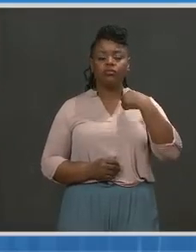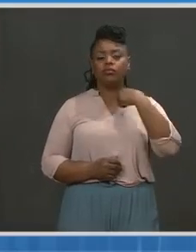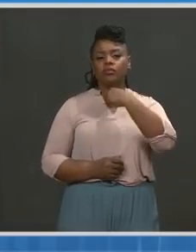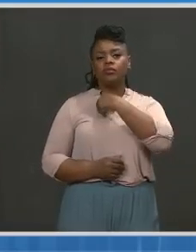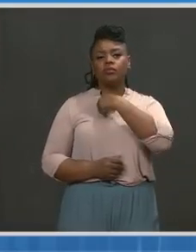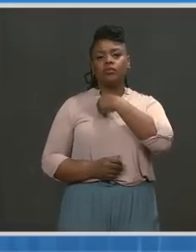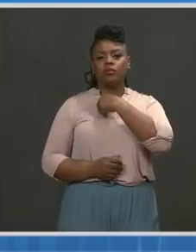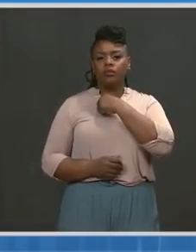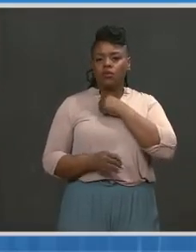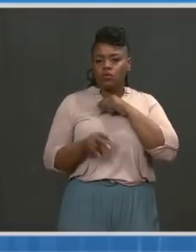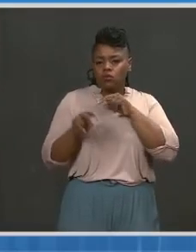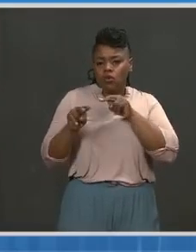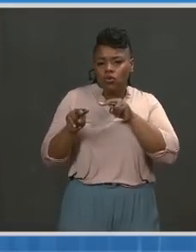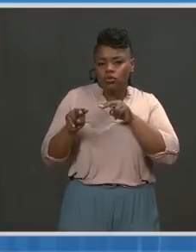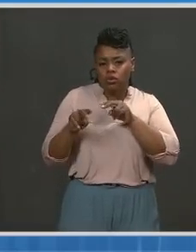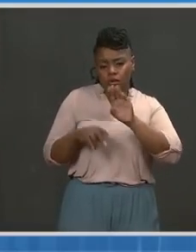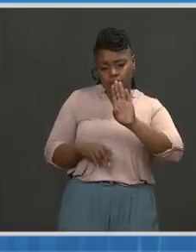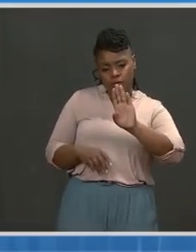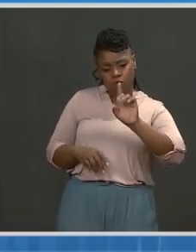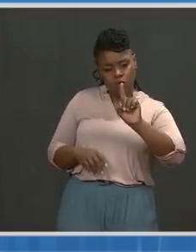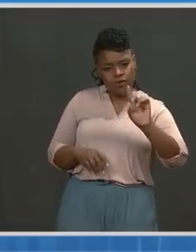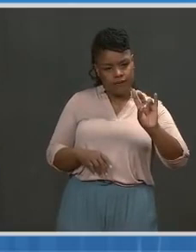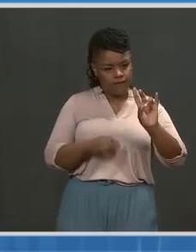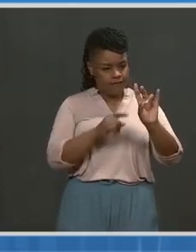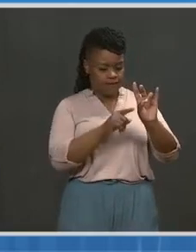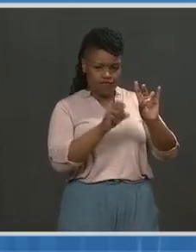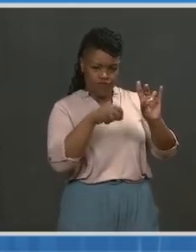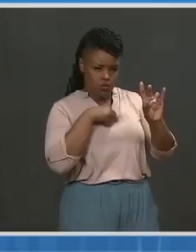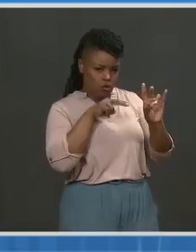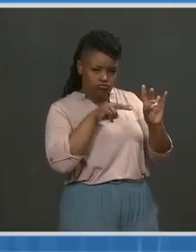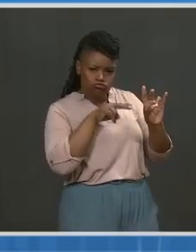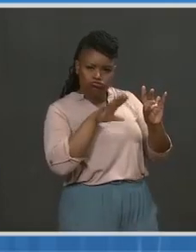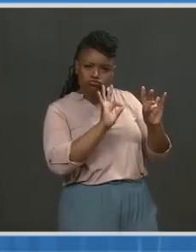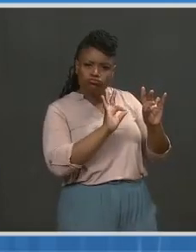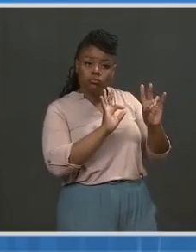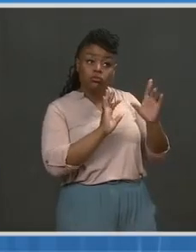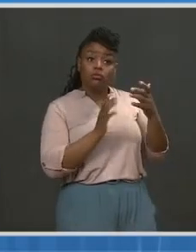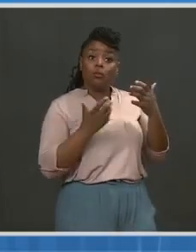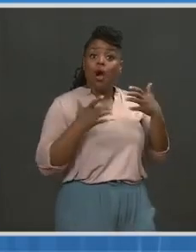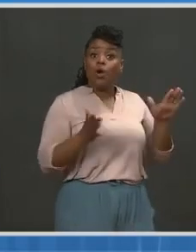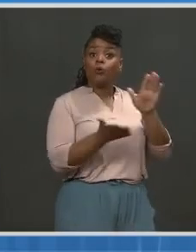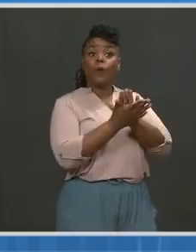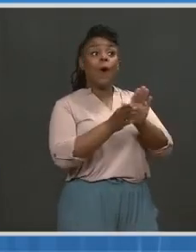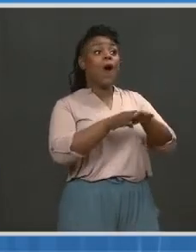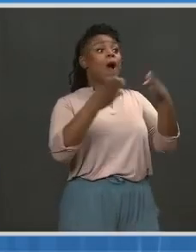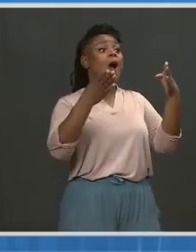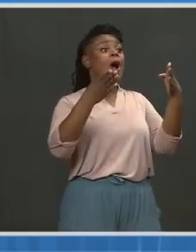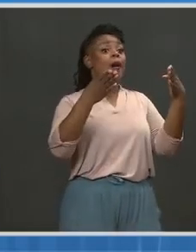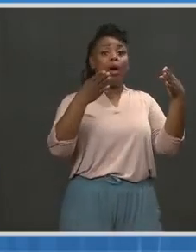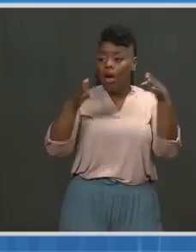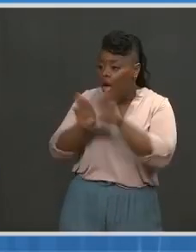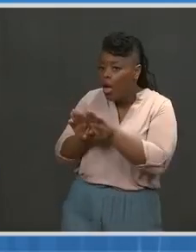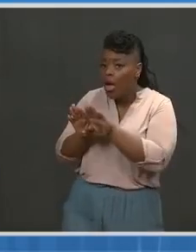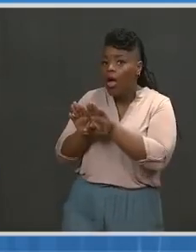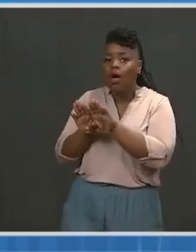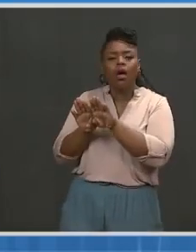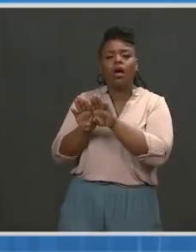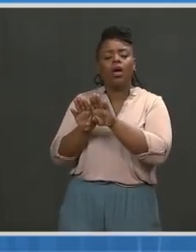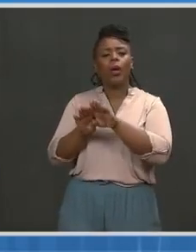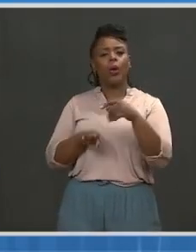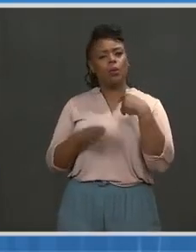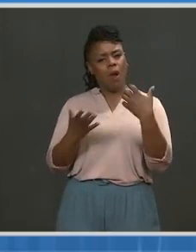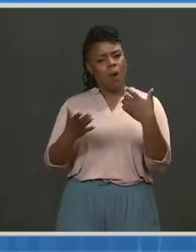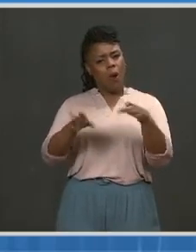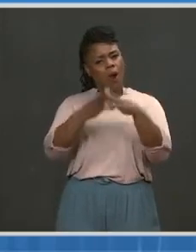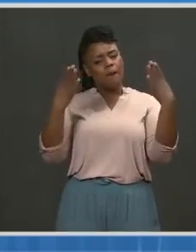And so, yes, we need to watch the B-117 spread. We certainly don't want schools to open and then reclose. The whole